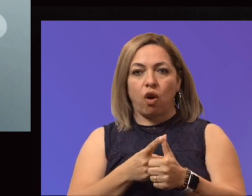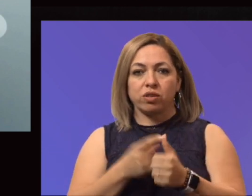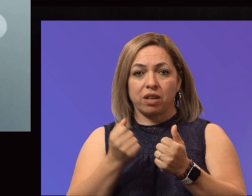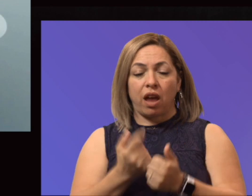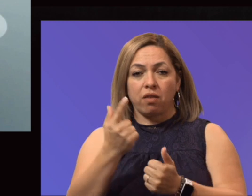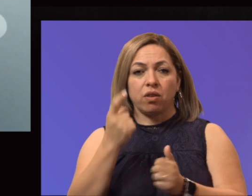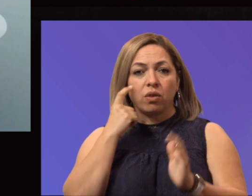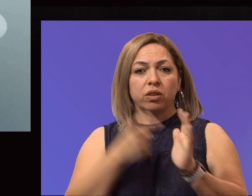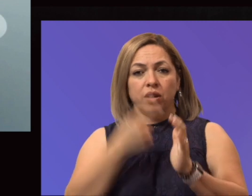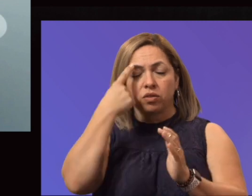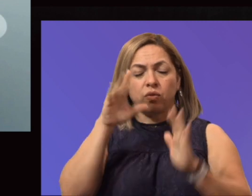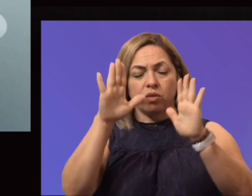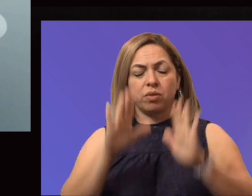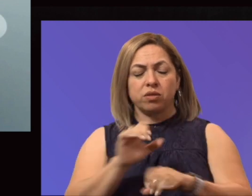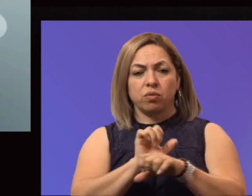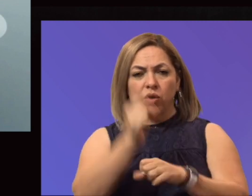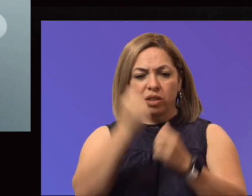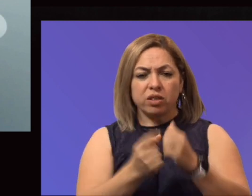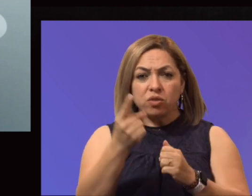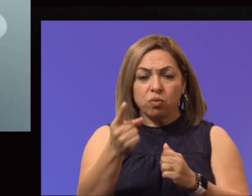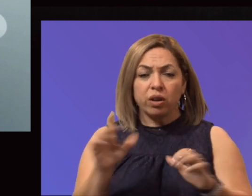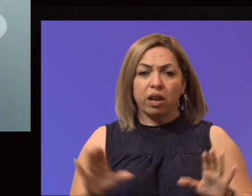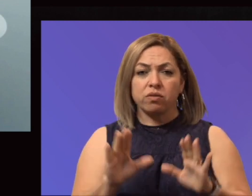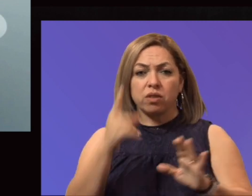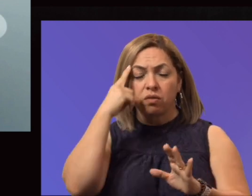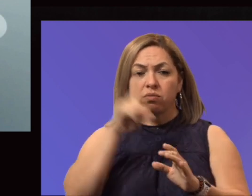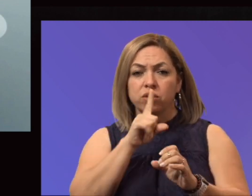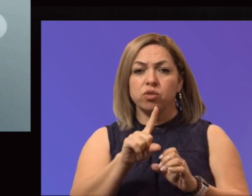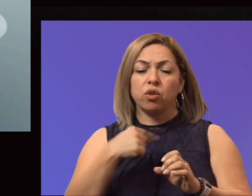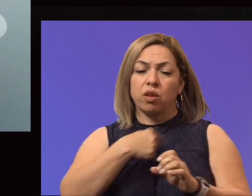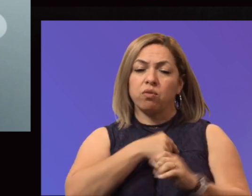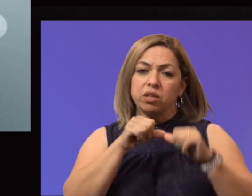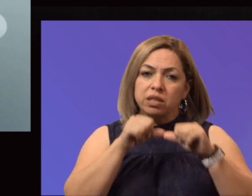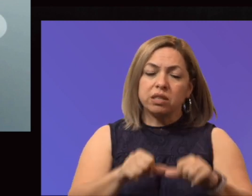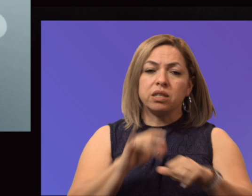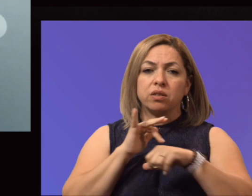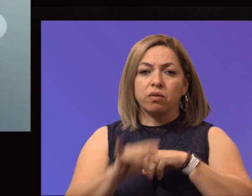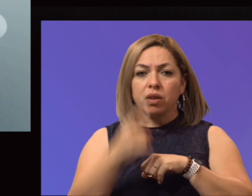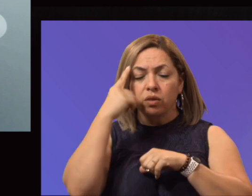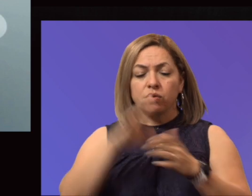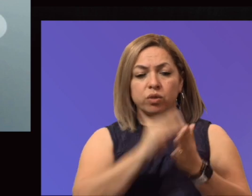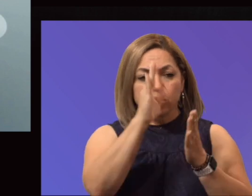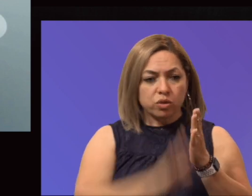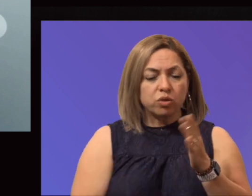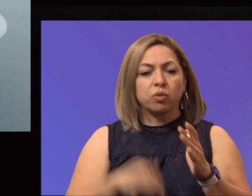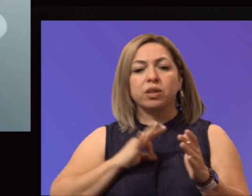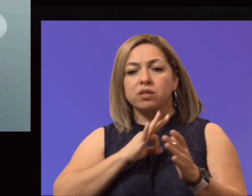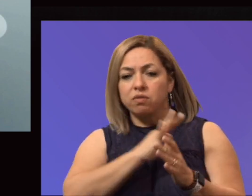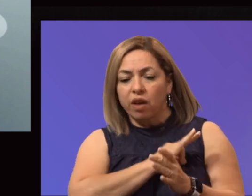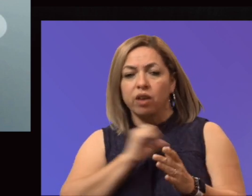that each of you has done for ensuring that we continue to be available to our students, to our faculty, to our staff.